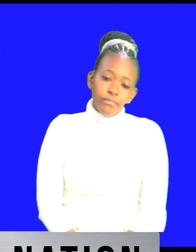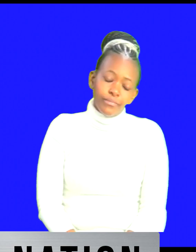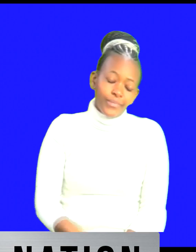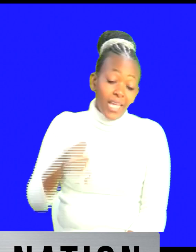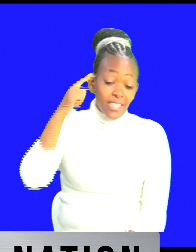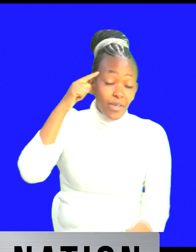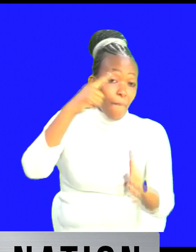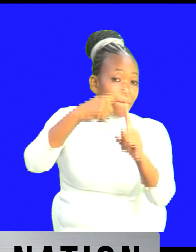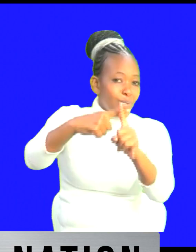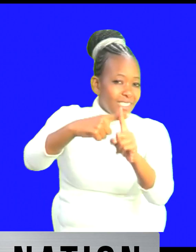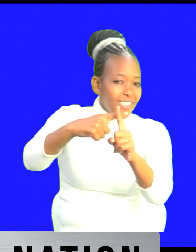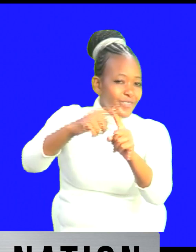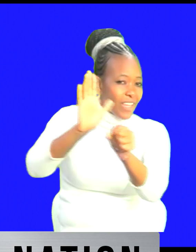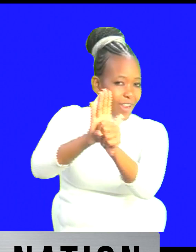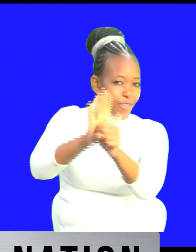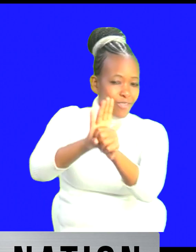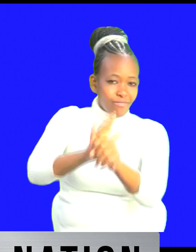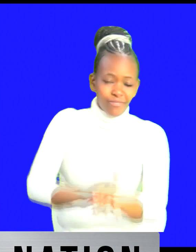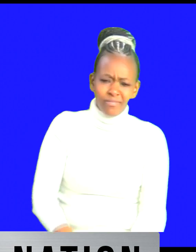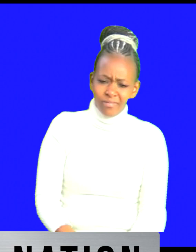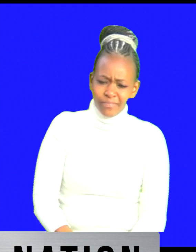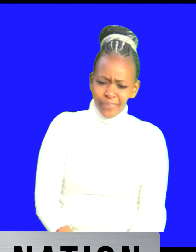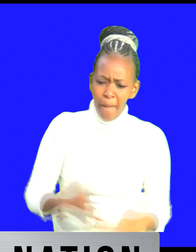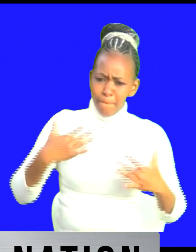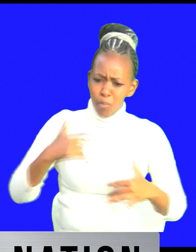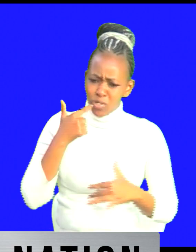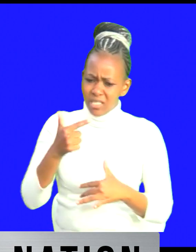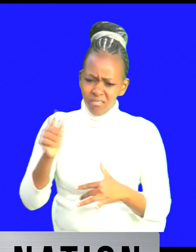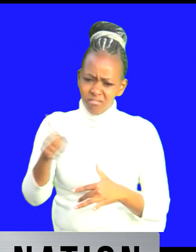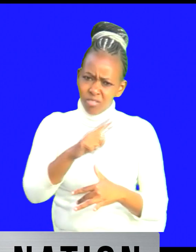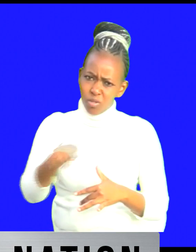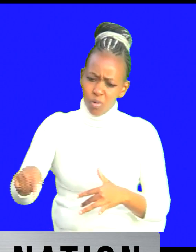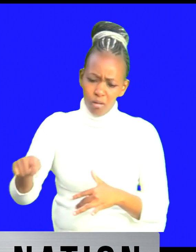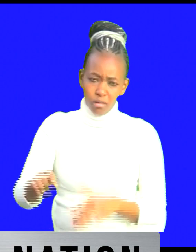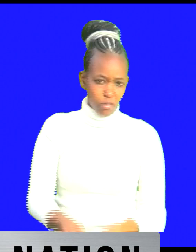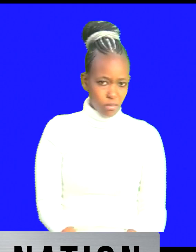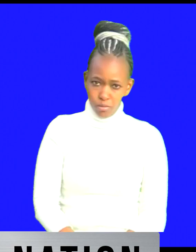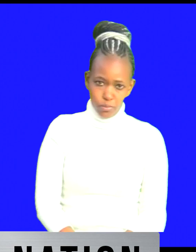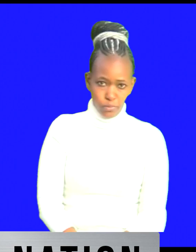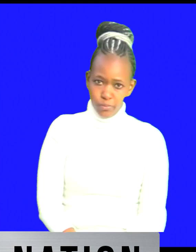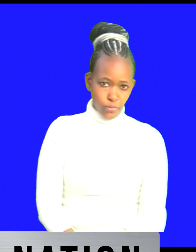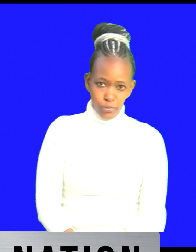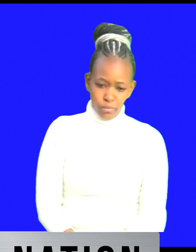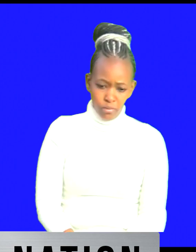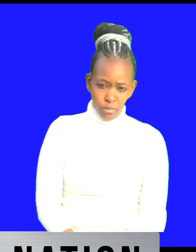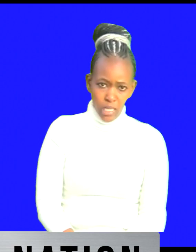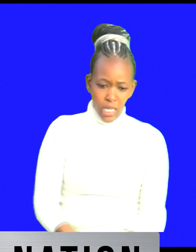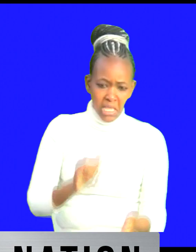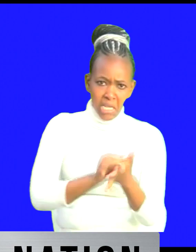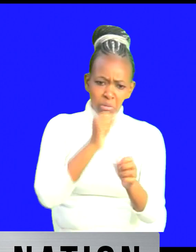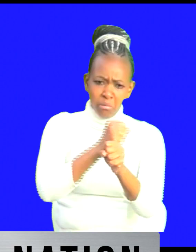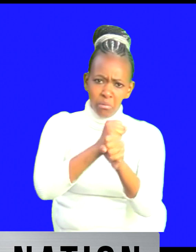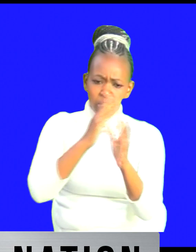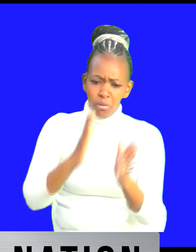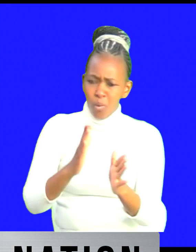thing and uh whoever is saying that it is wrong and not done by by it's not supposed to be done by the county government right i